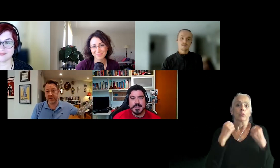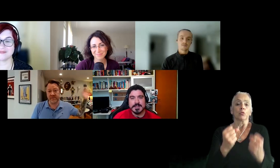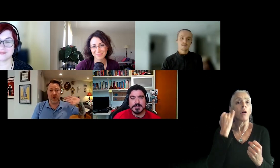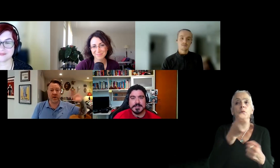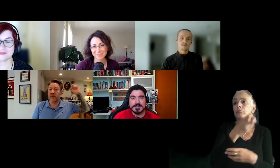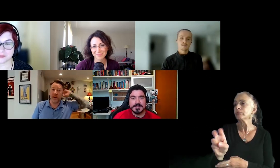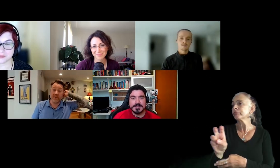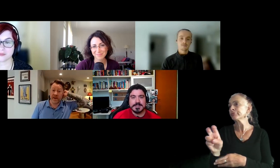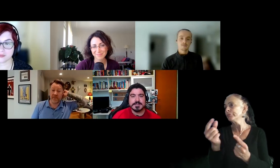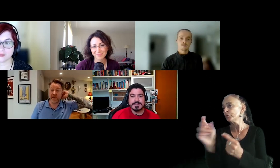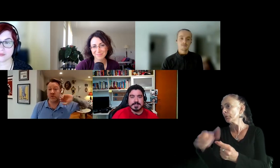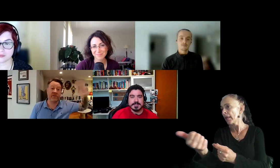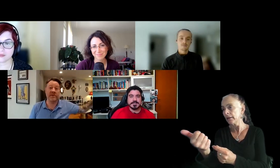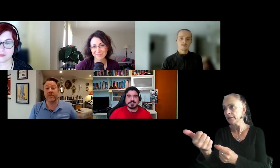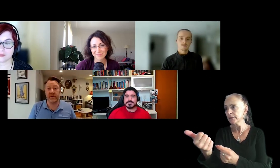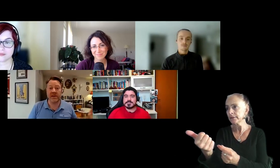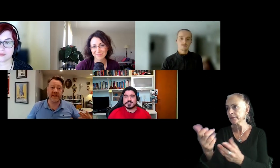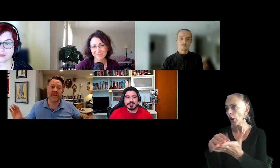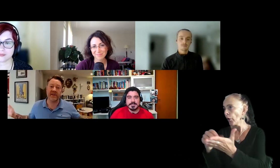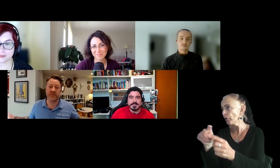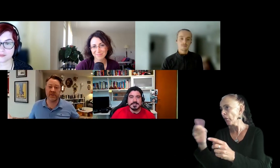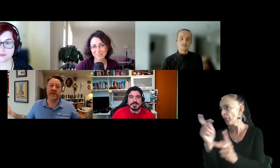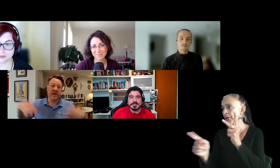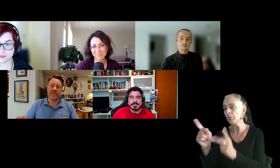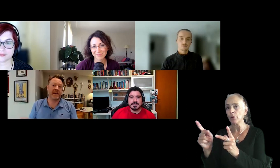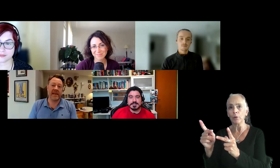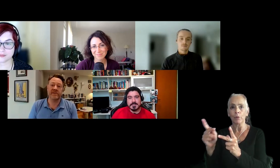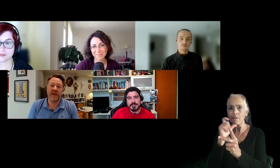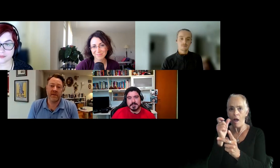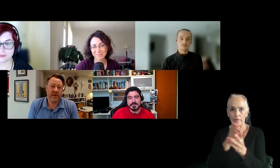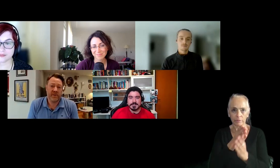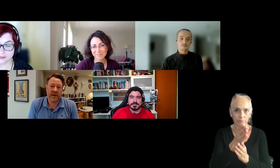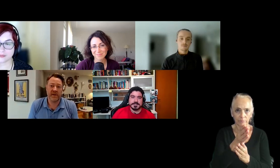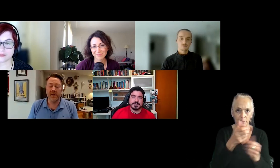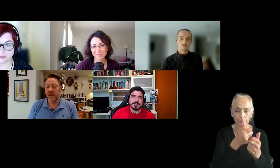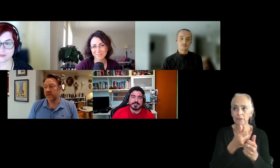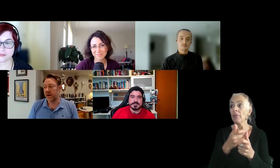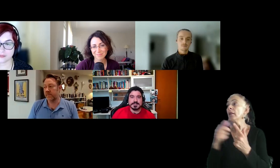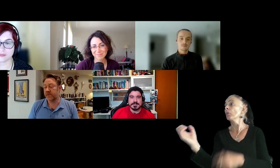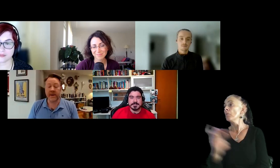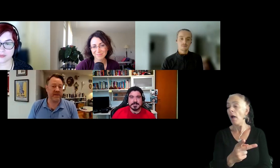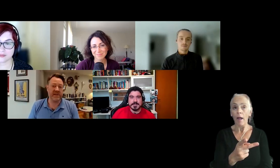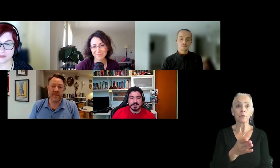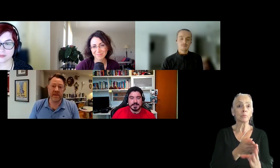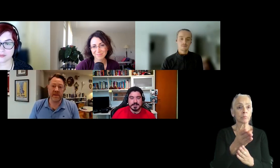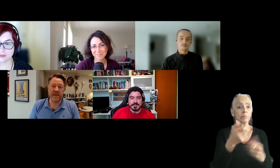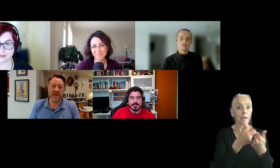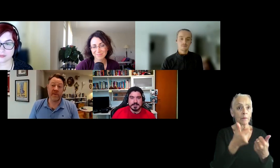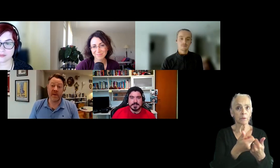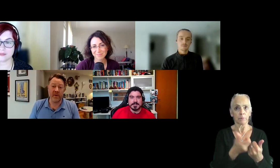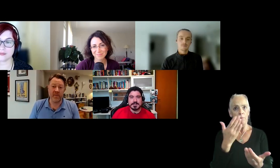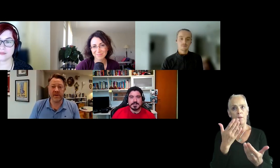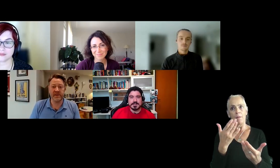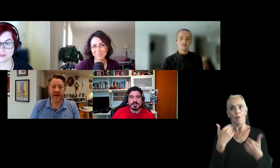somewhere else and work on whatever it might be, learn from different people outside of the discipline, come back to games again, you're going to bring in, uh, perspectives that maybe that